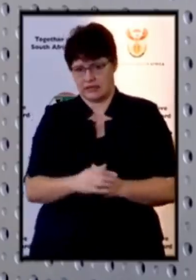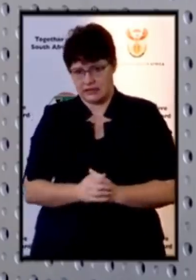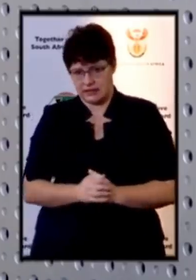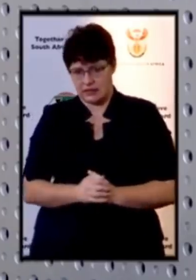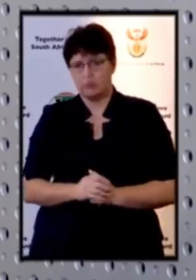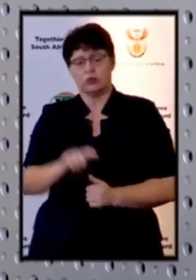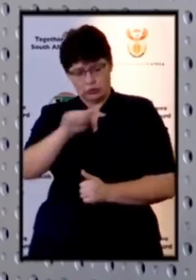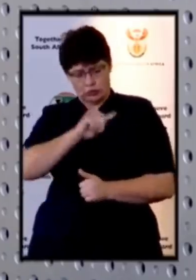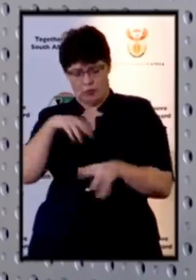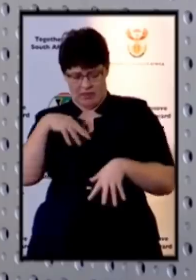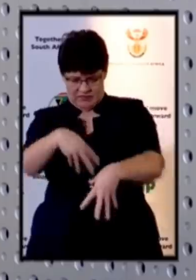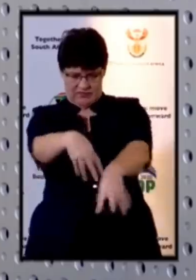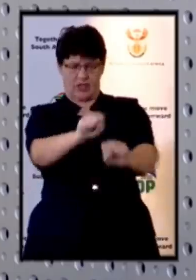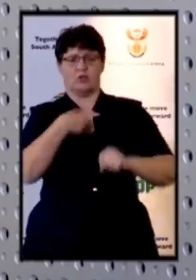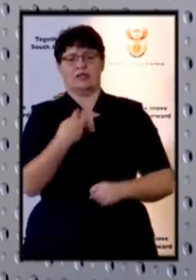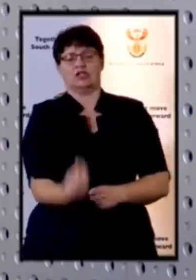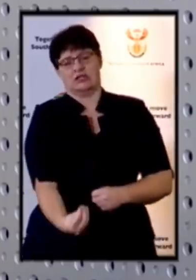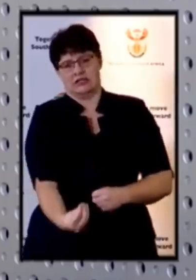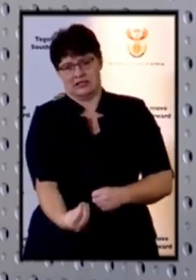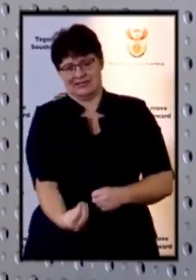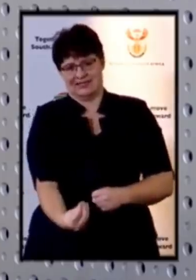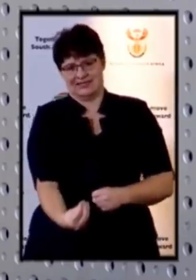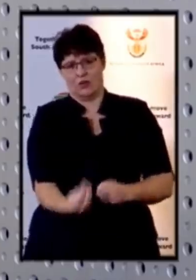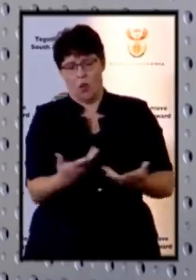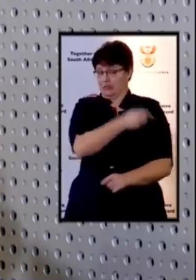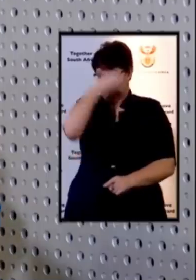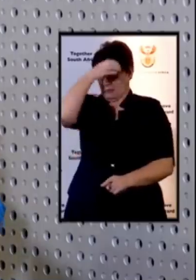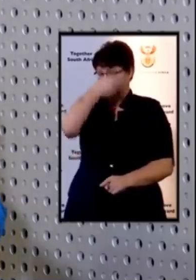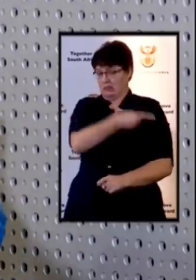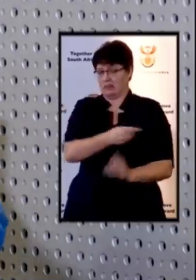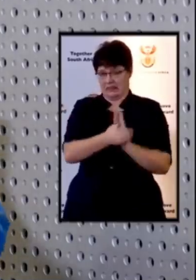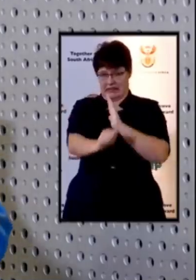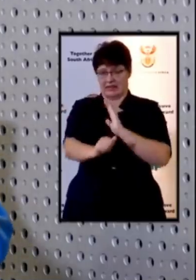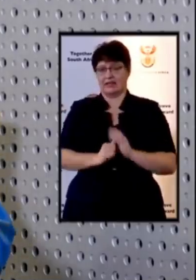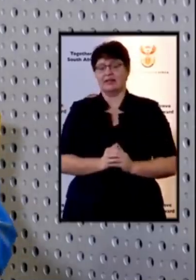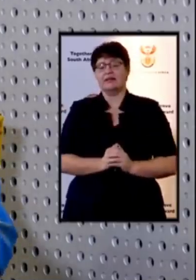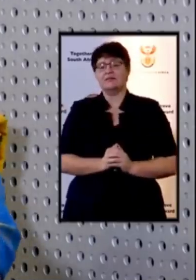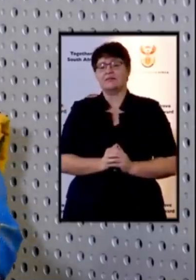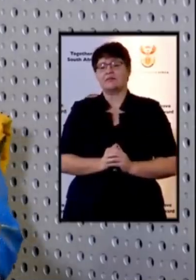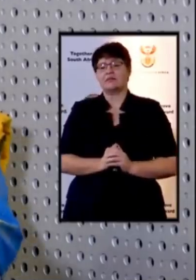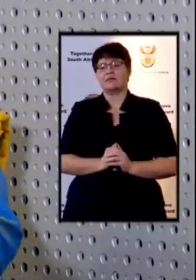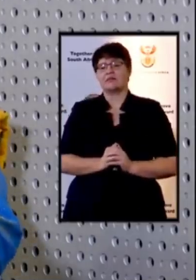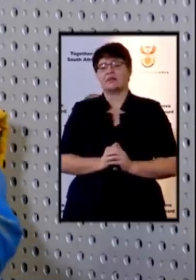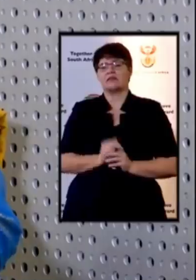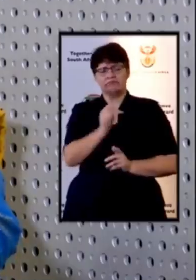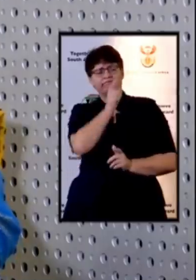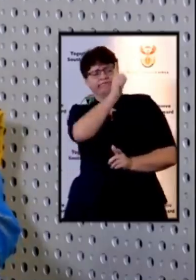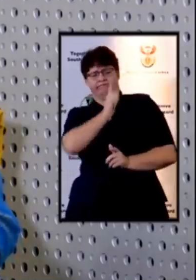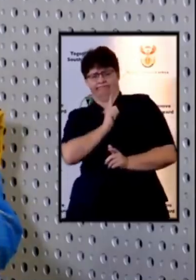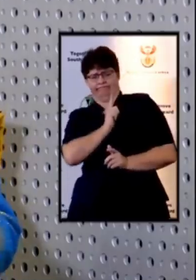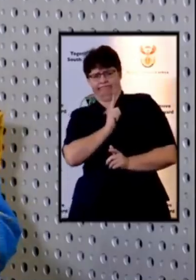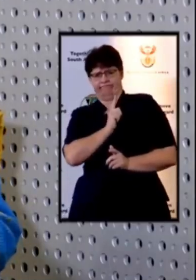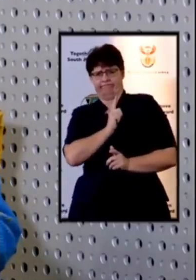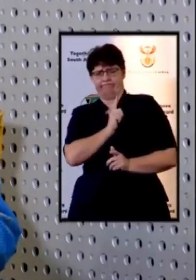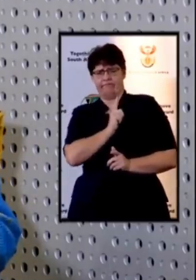are fetching or moving it is we are told that if you leave a